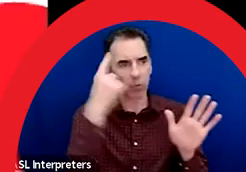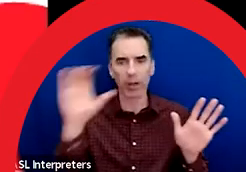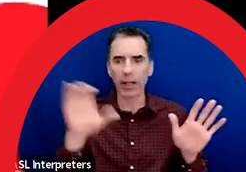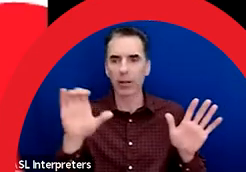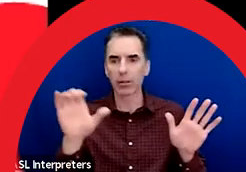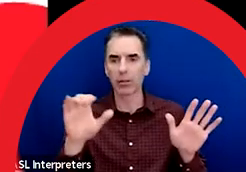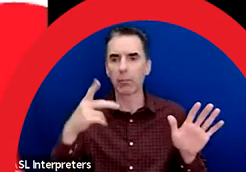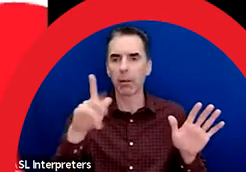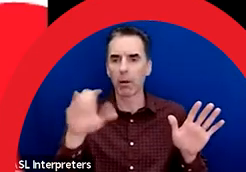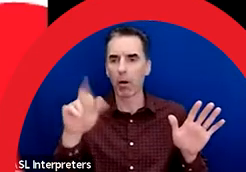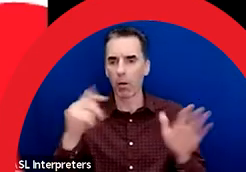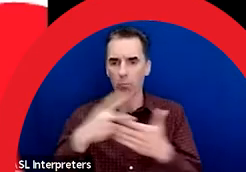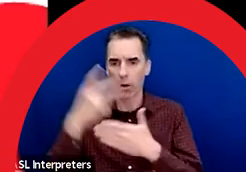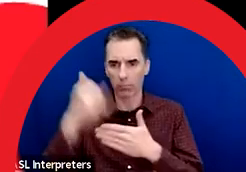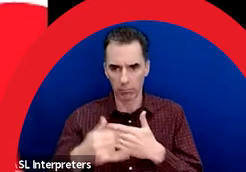March 2021.